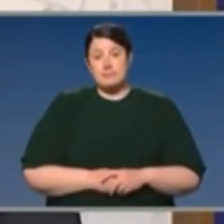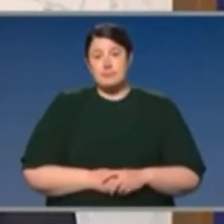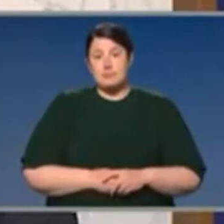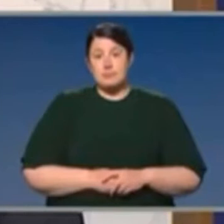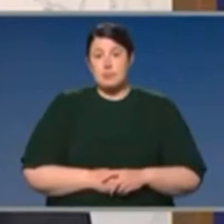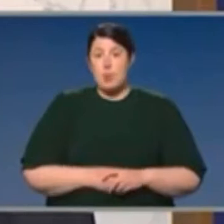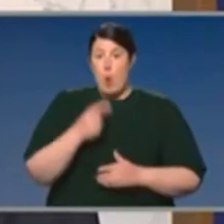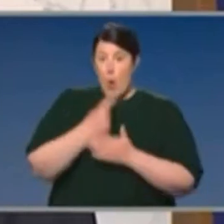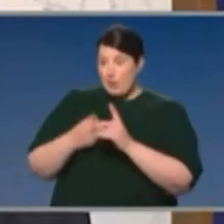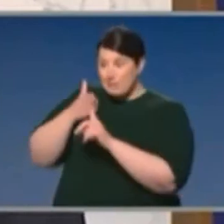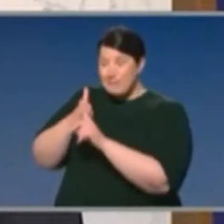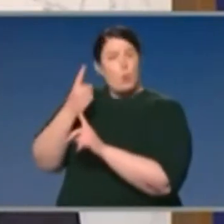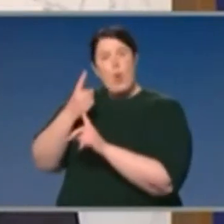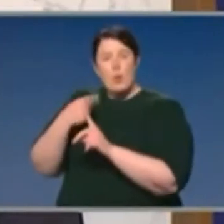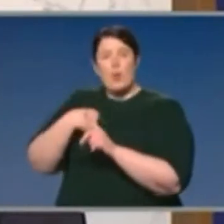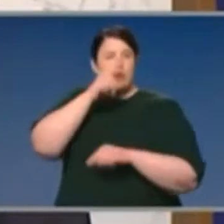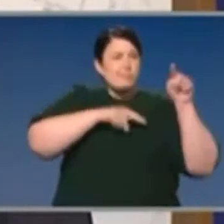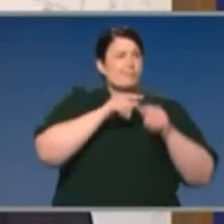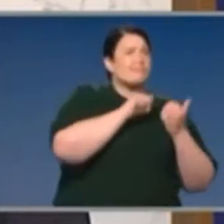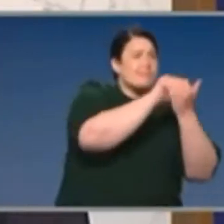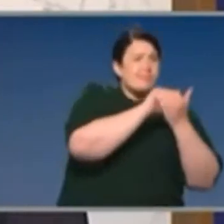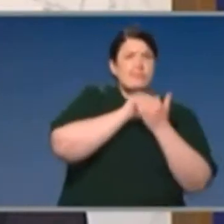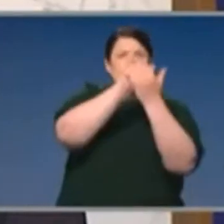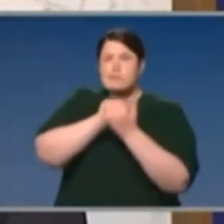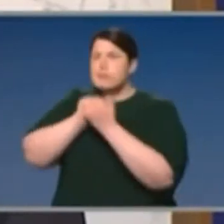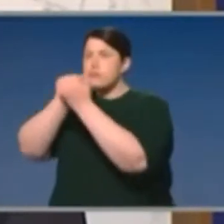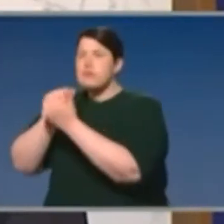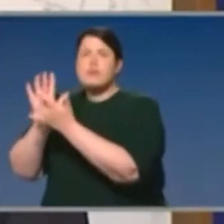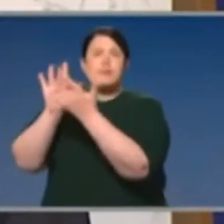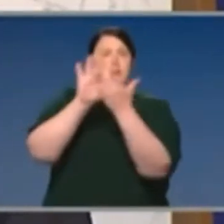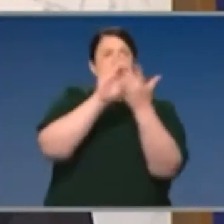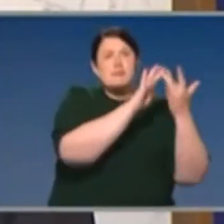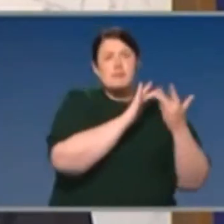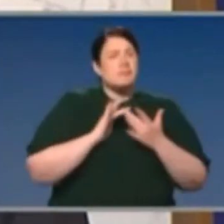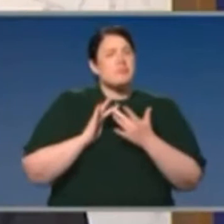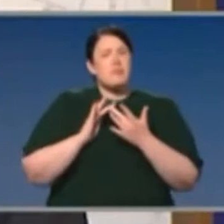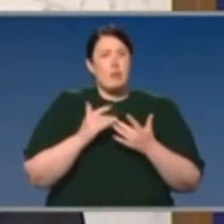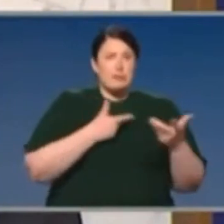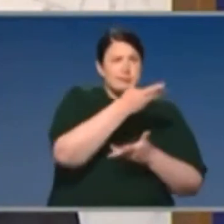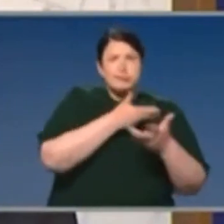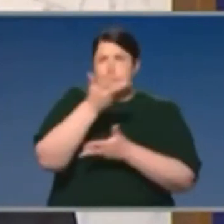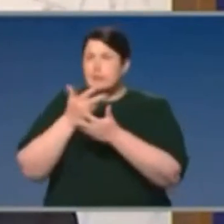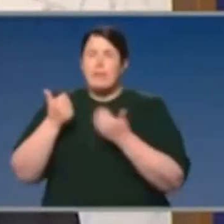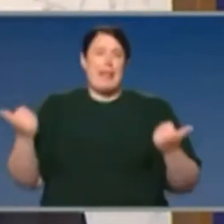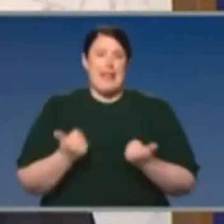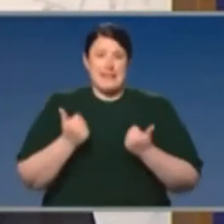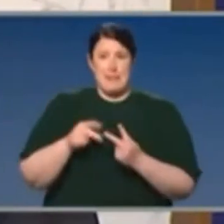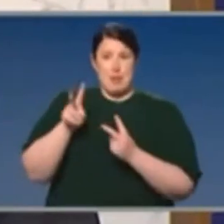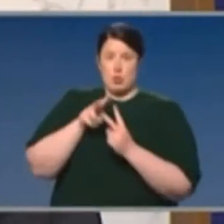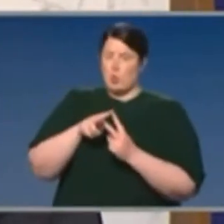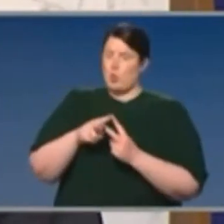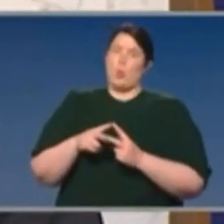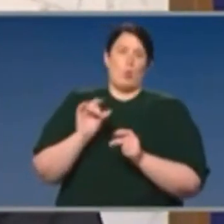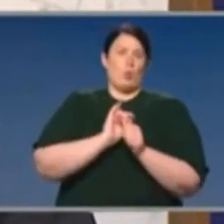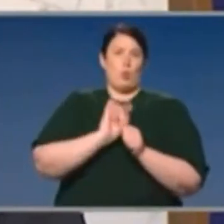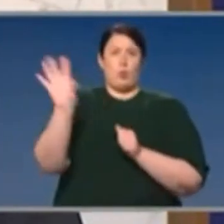engaging widely with a range of potential vaccine candidates at the moment. There are detailed discussions, but these two are very exciting.